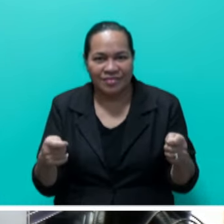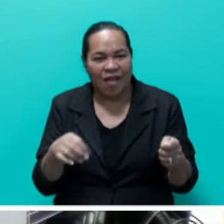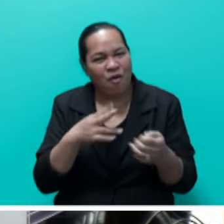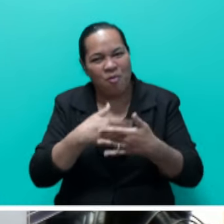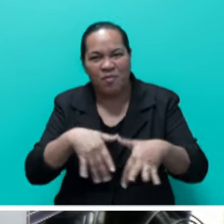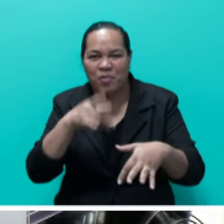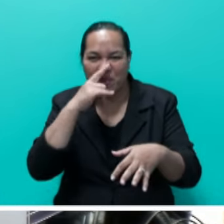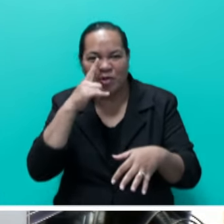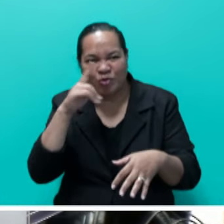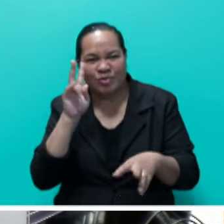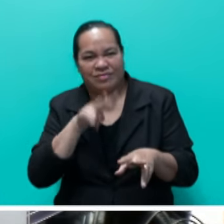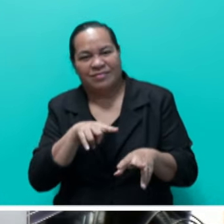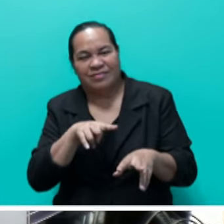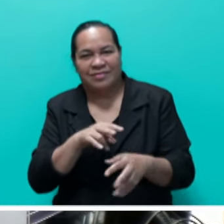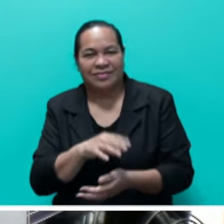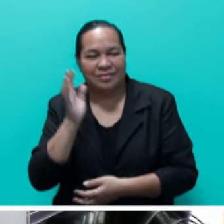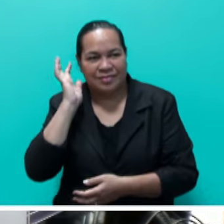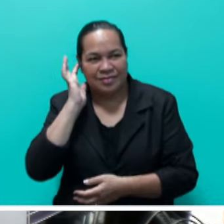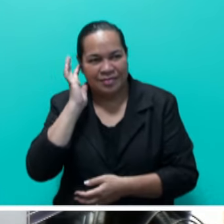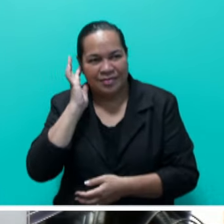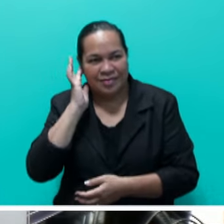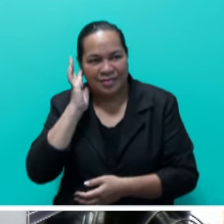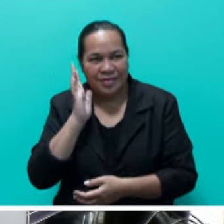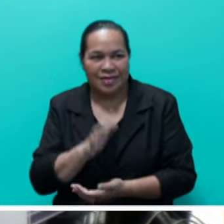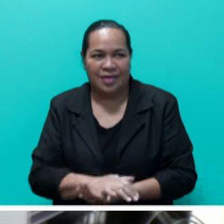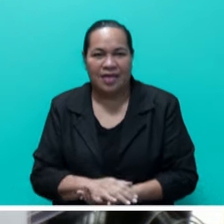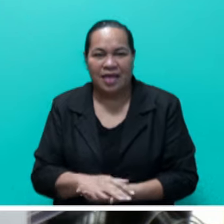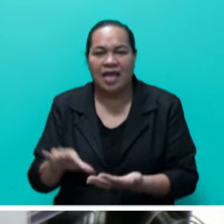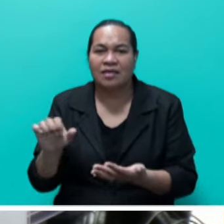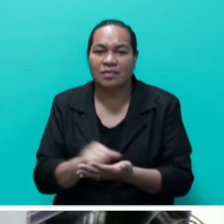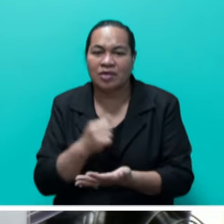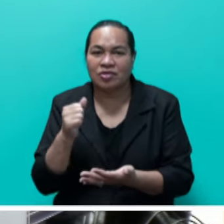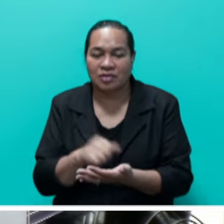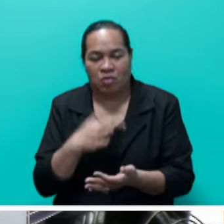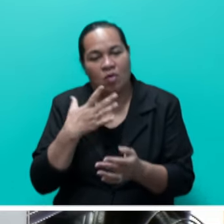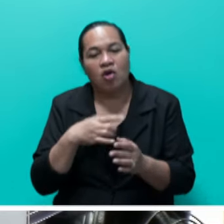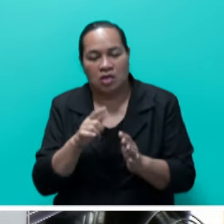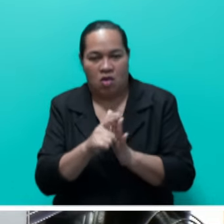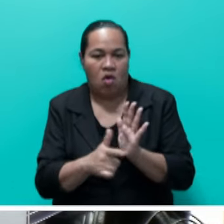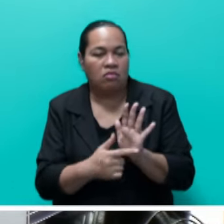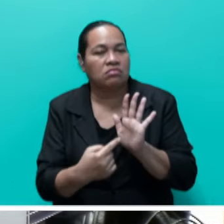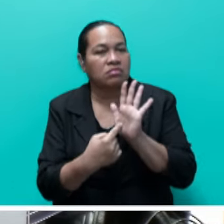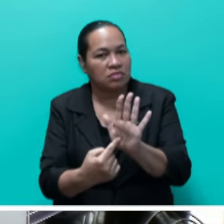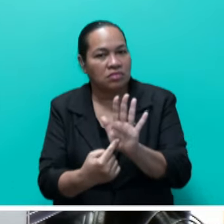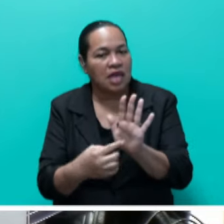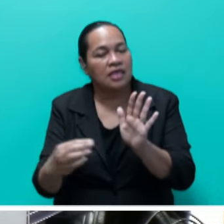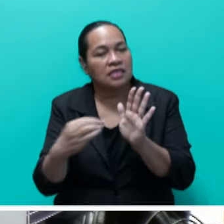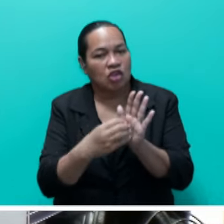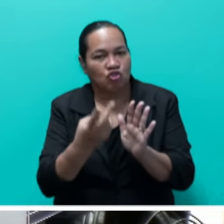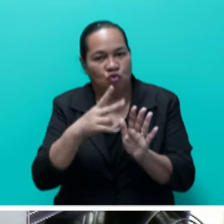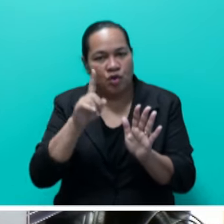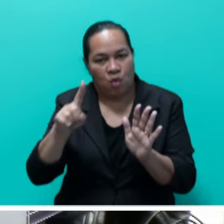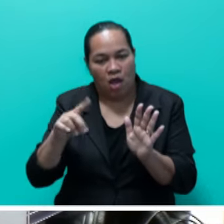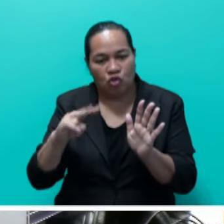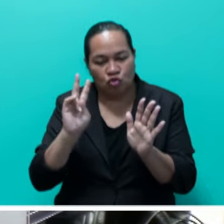sorry, to publish a public notice as mandated under Section 21.2 of